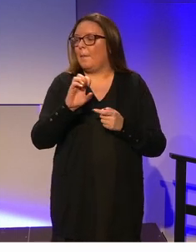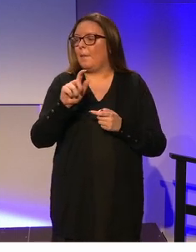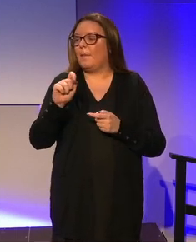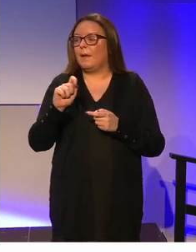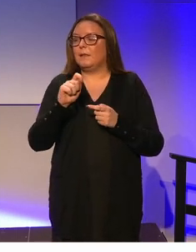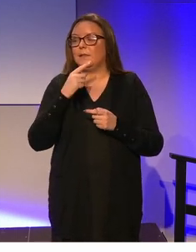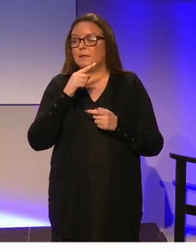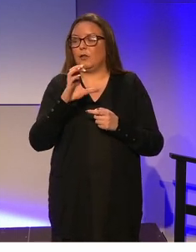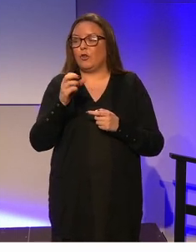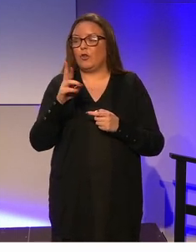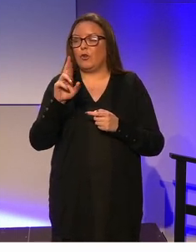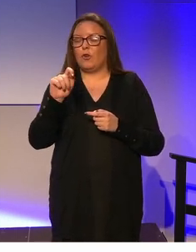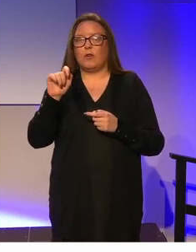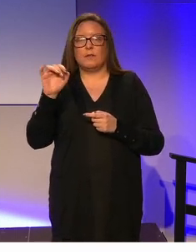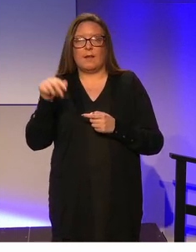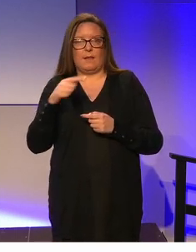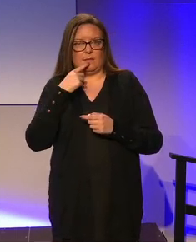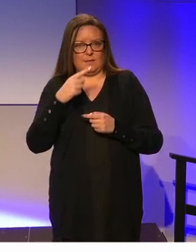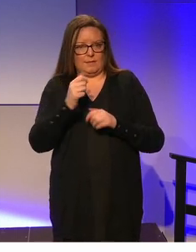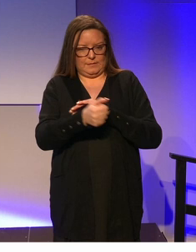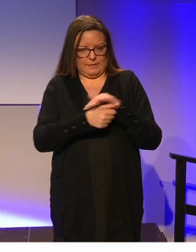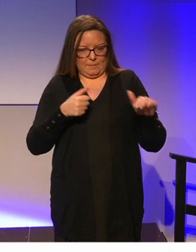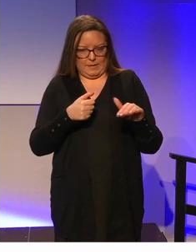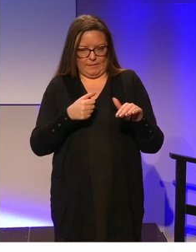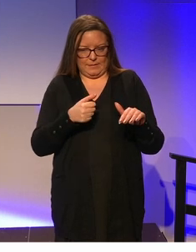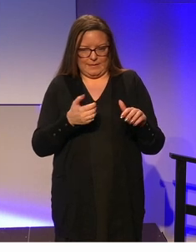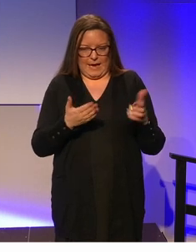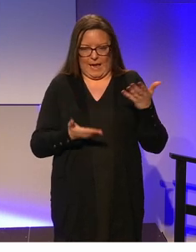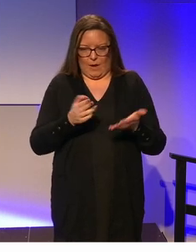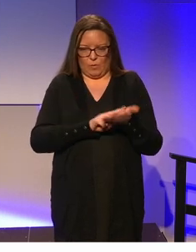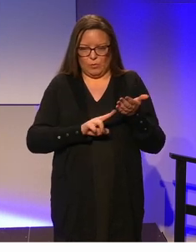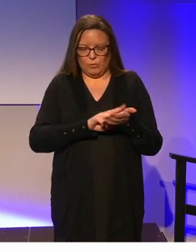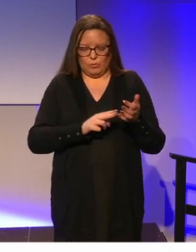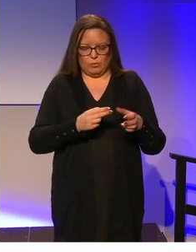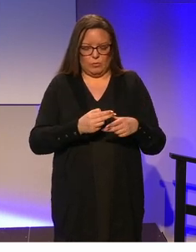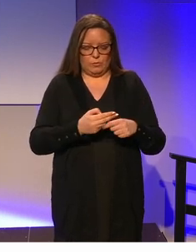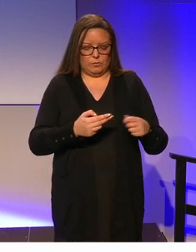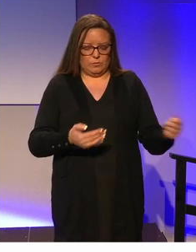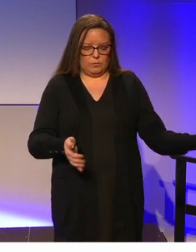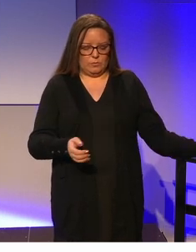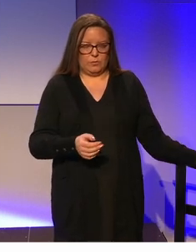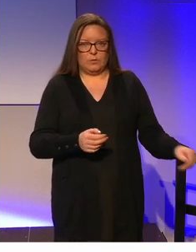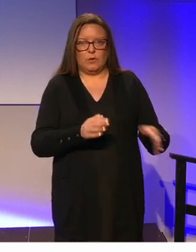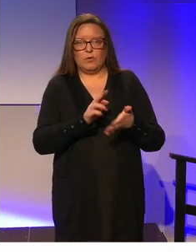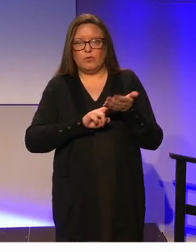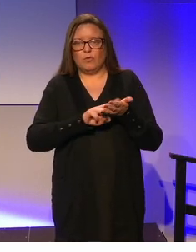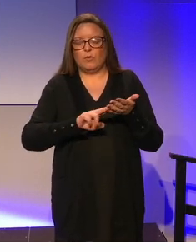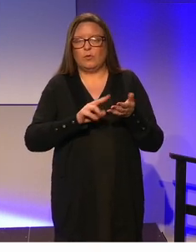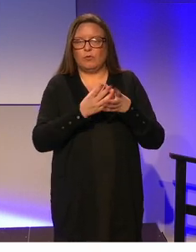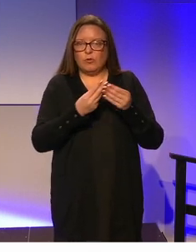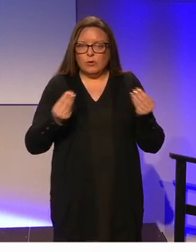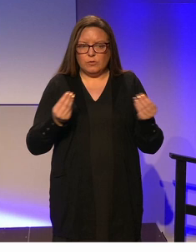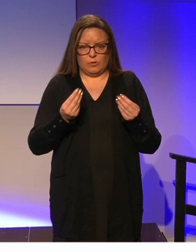experience has taught us that how we use the resources that have been allocated is the determinant of whether